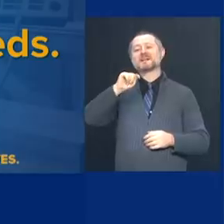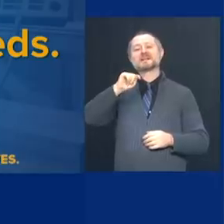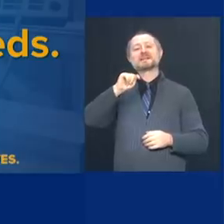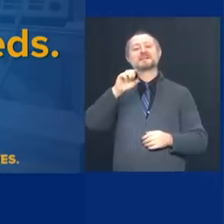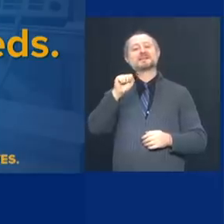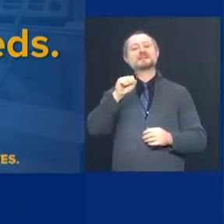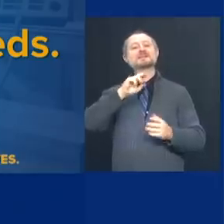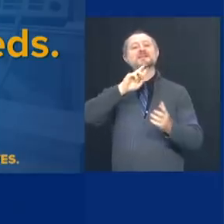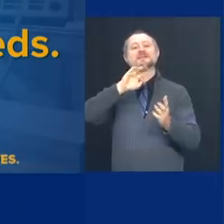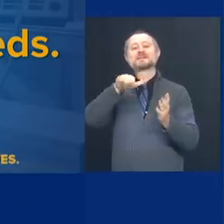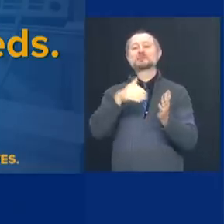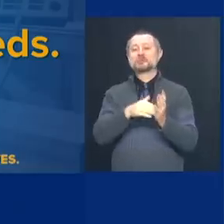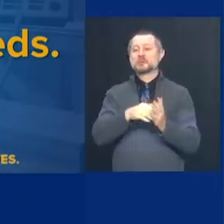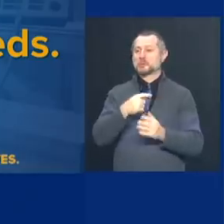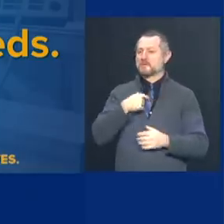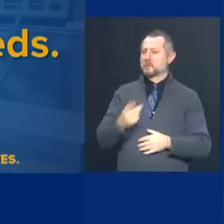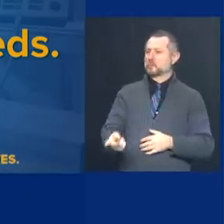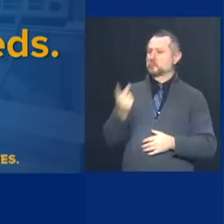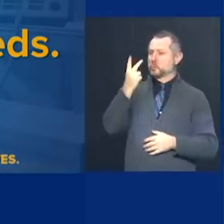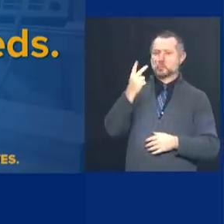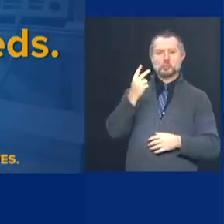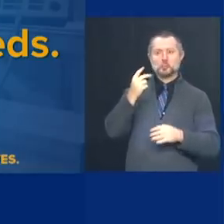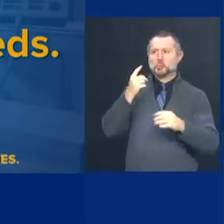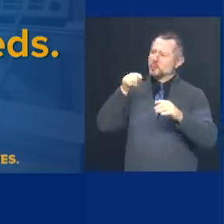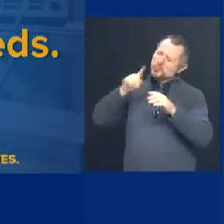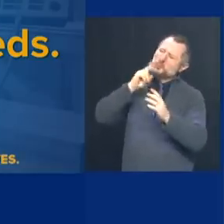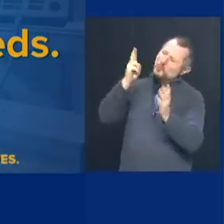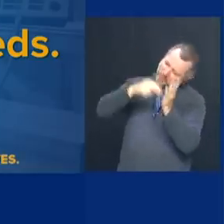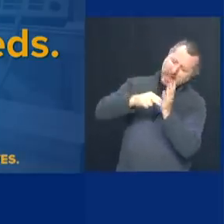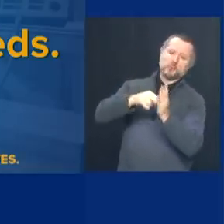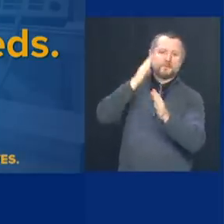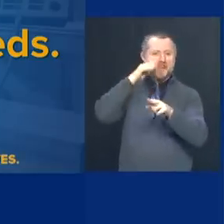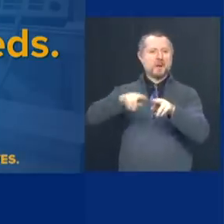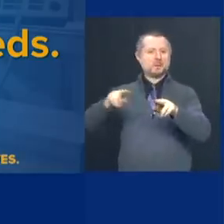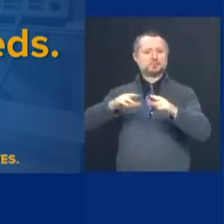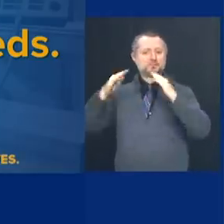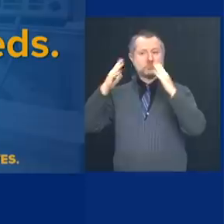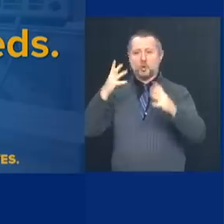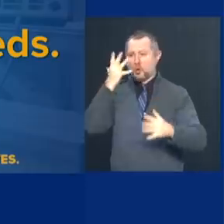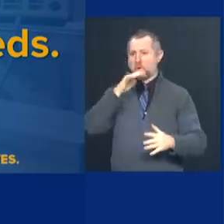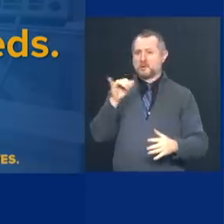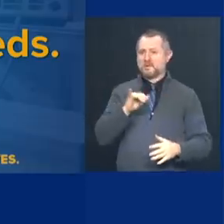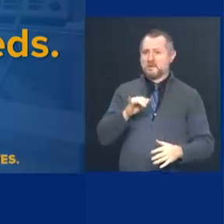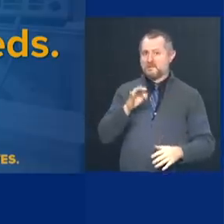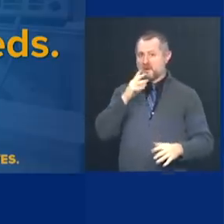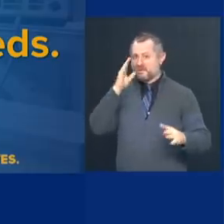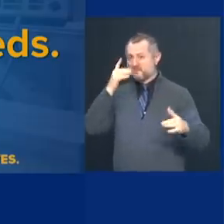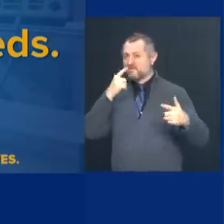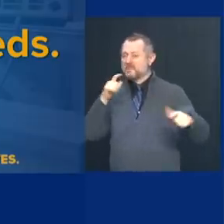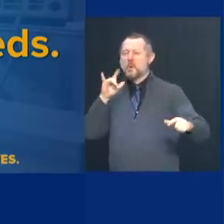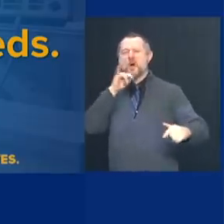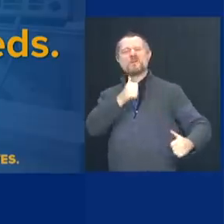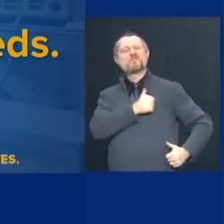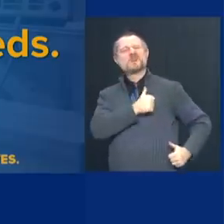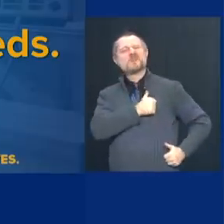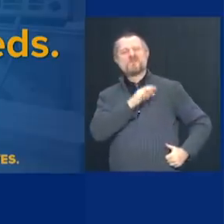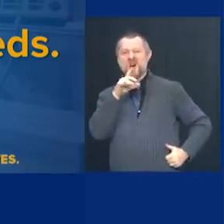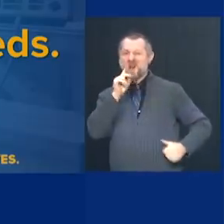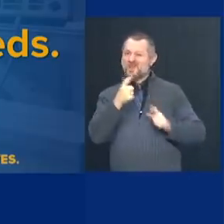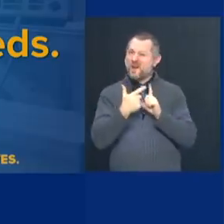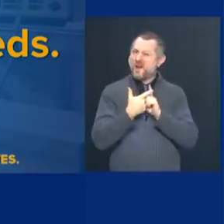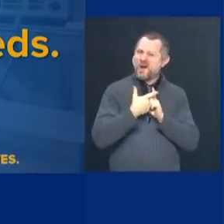beds. Dr. Fauci, it looked like a field hospital in an army. You just saw an ocean